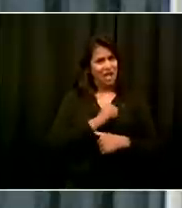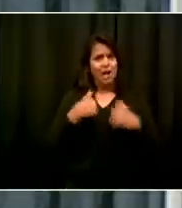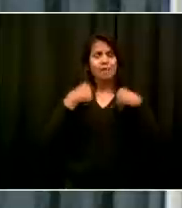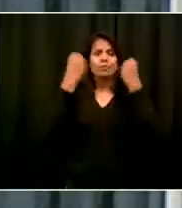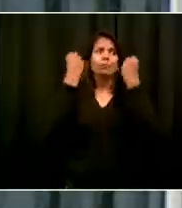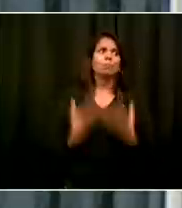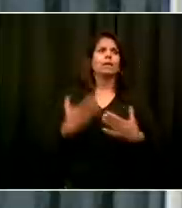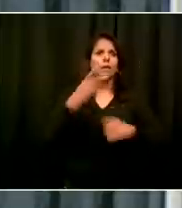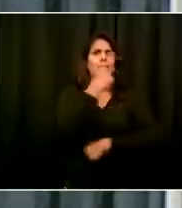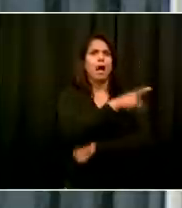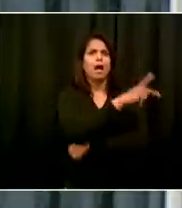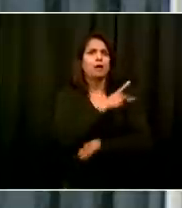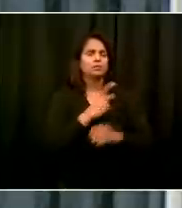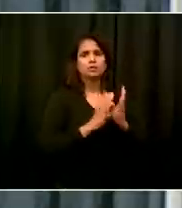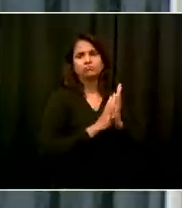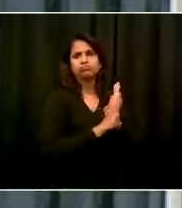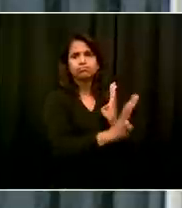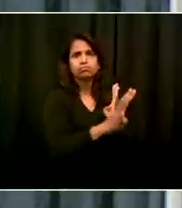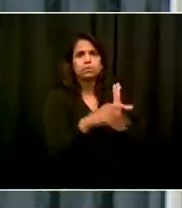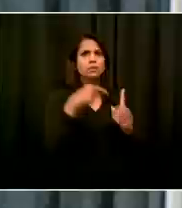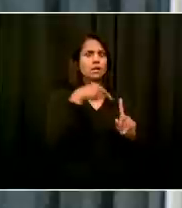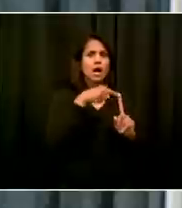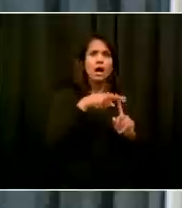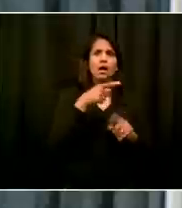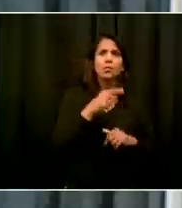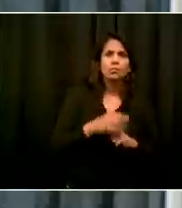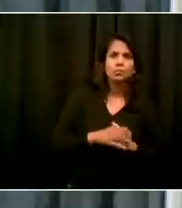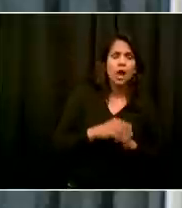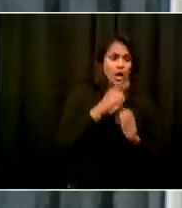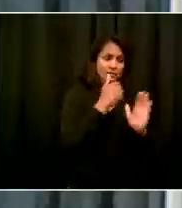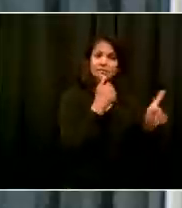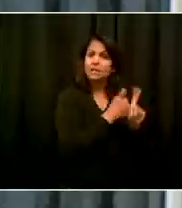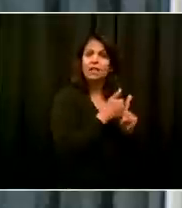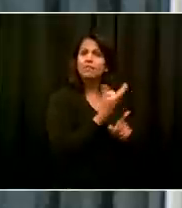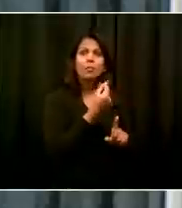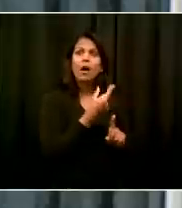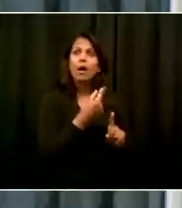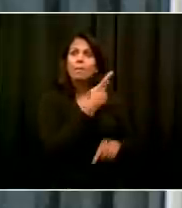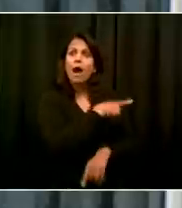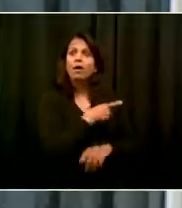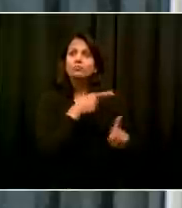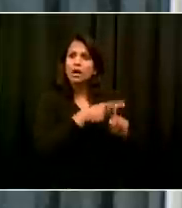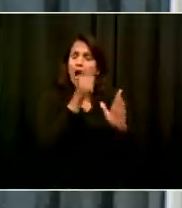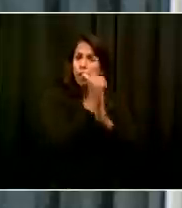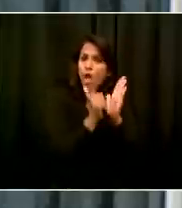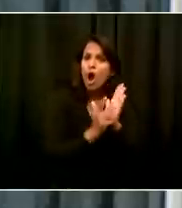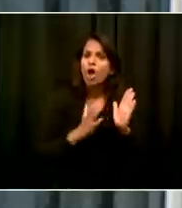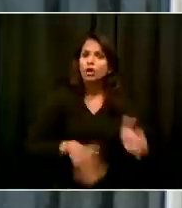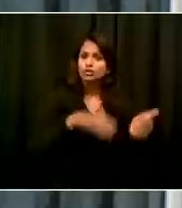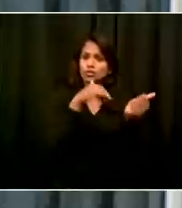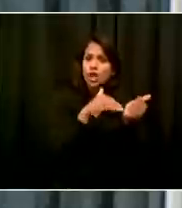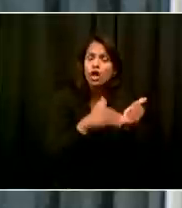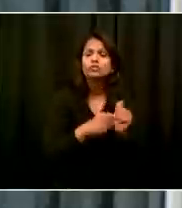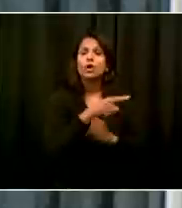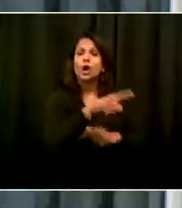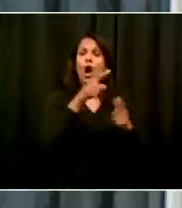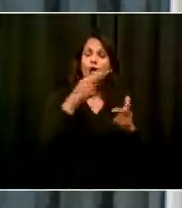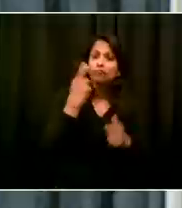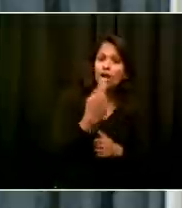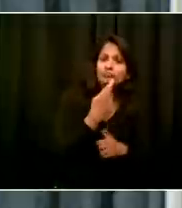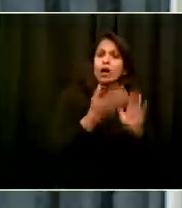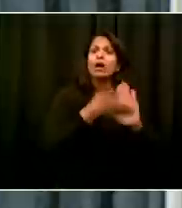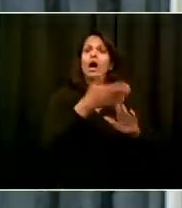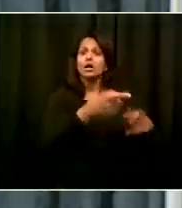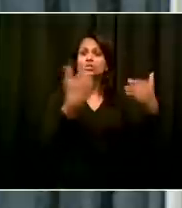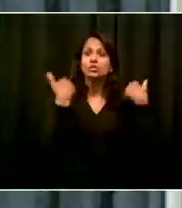who will be spending time in those settings, it is very important for us to think both about the health of people